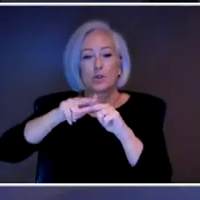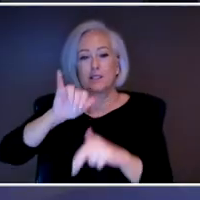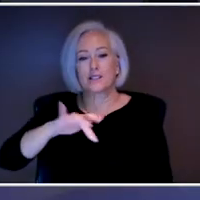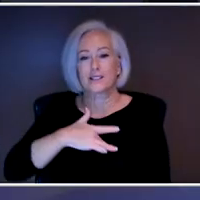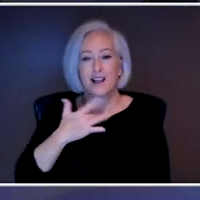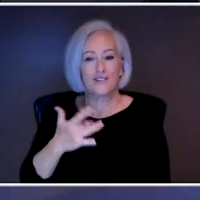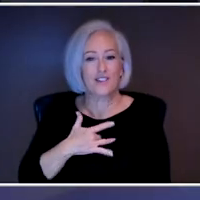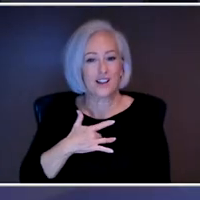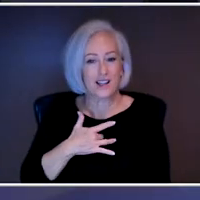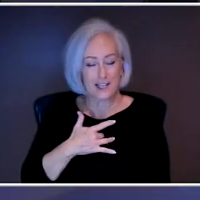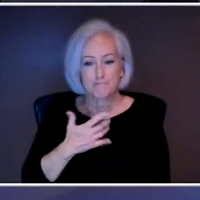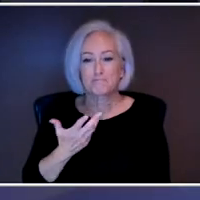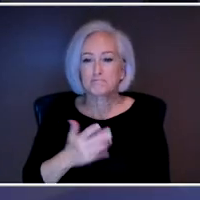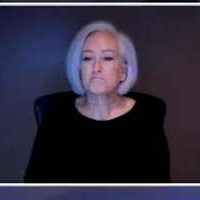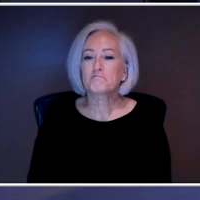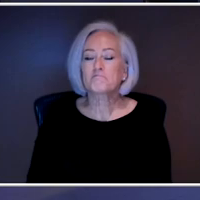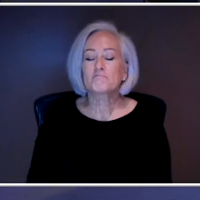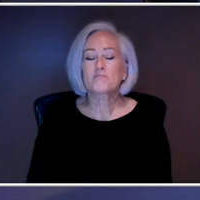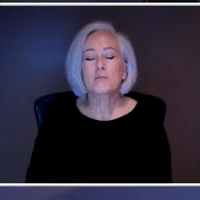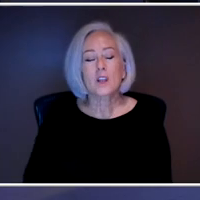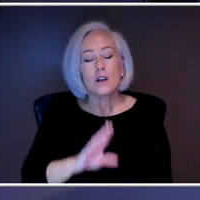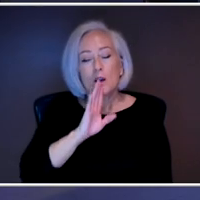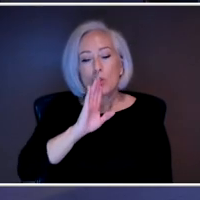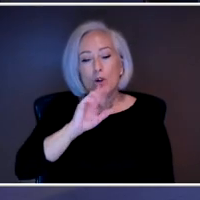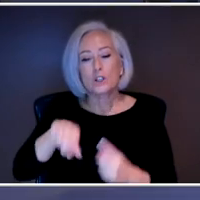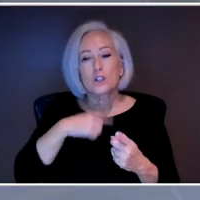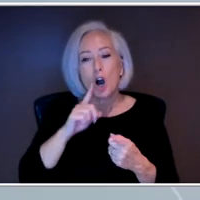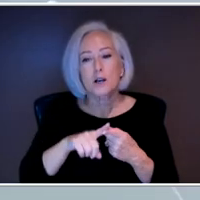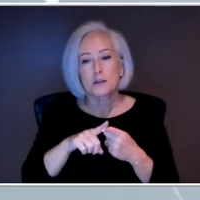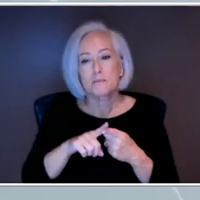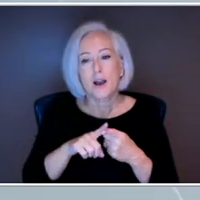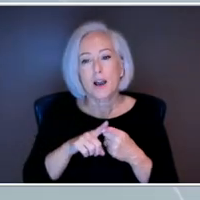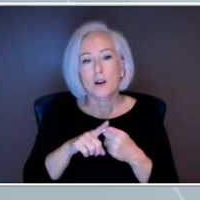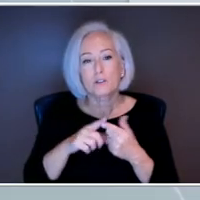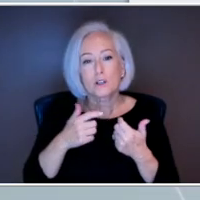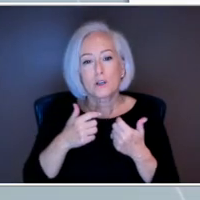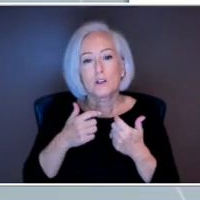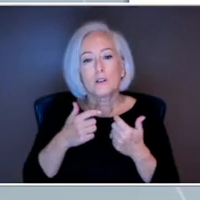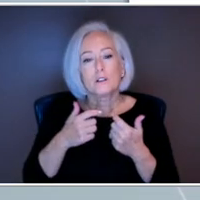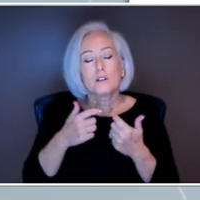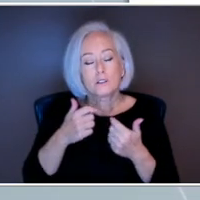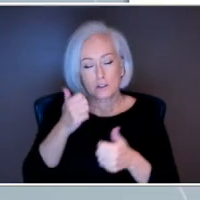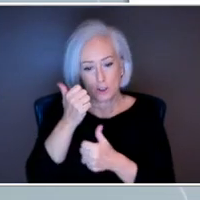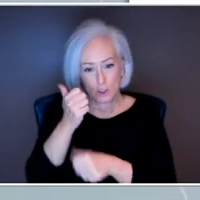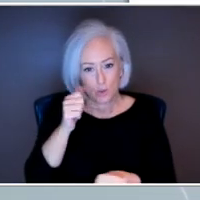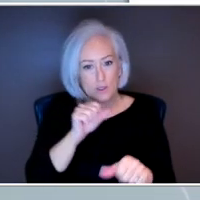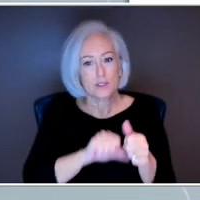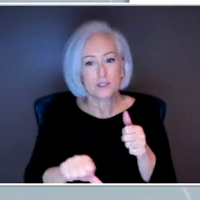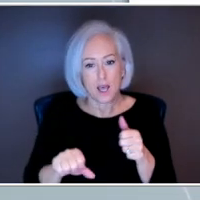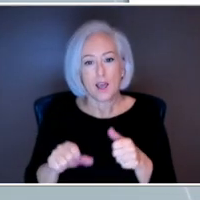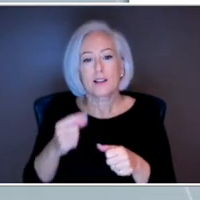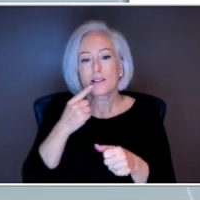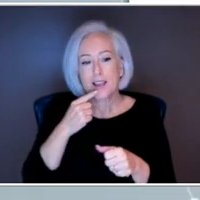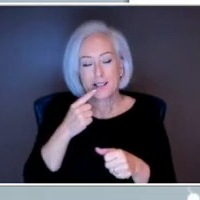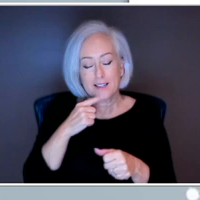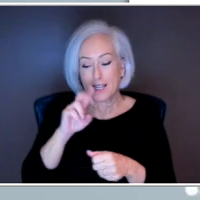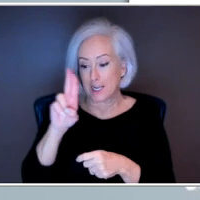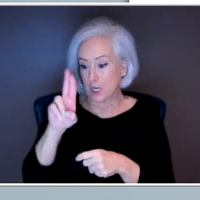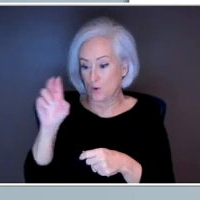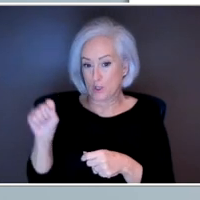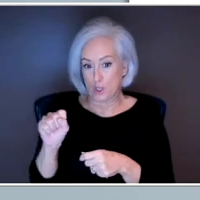So when we talk about suicide, there's new information that came out, new data from the CDC showing that suicide deaths in the U.S. reached a record high